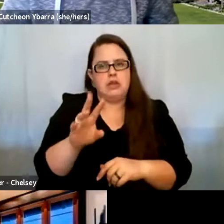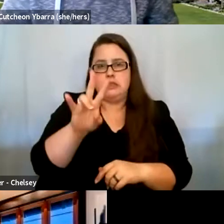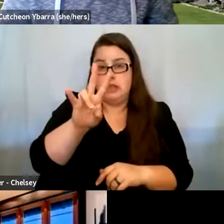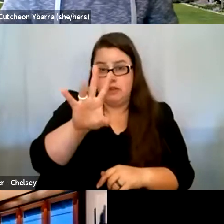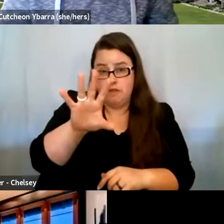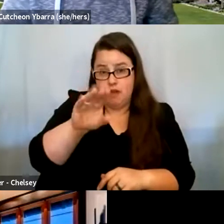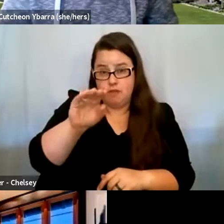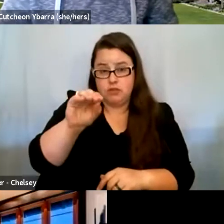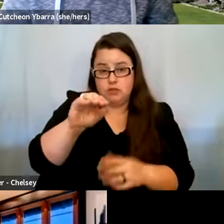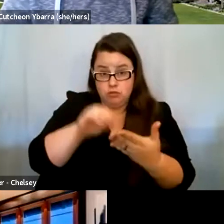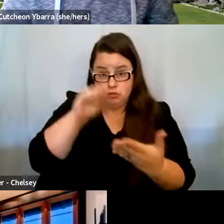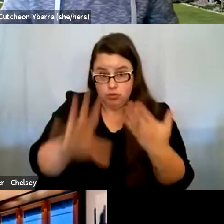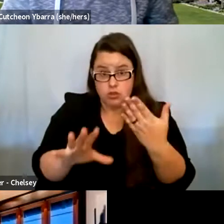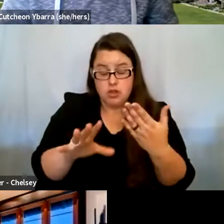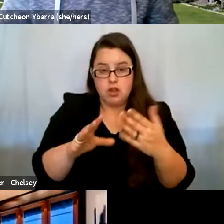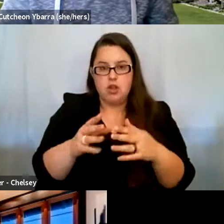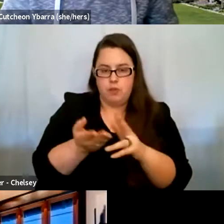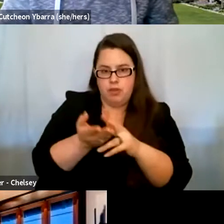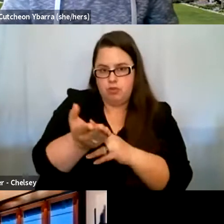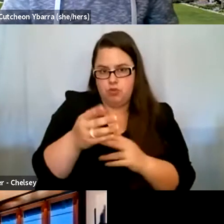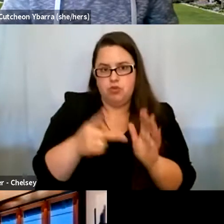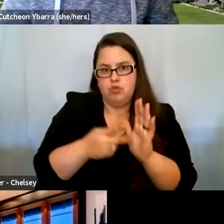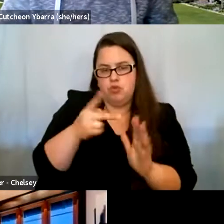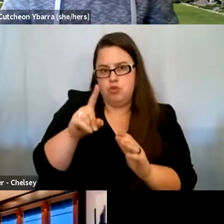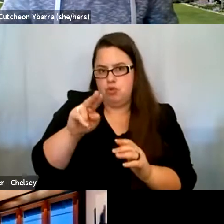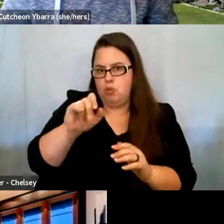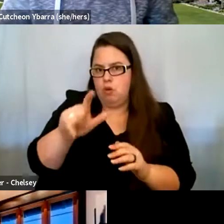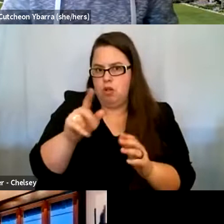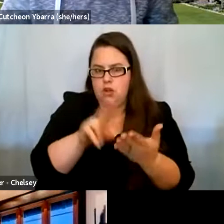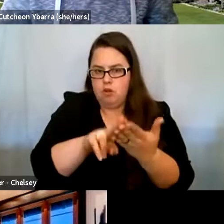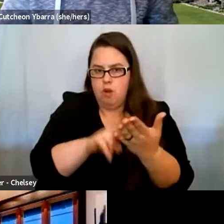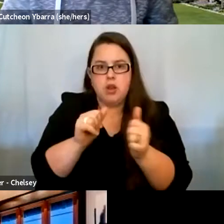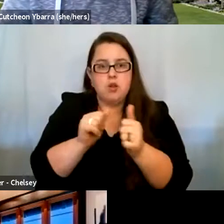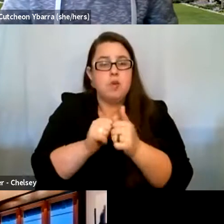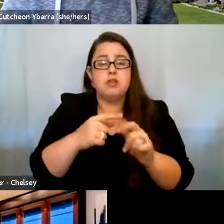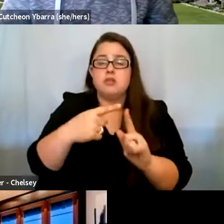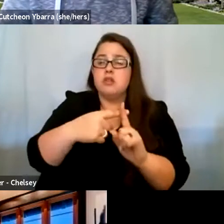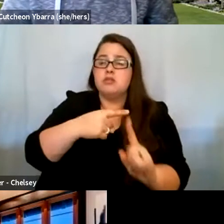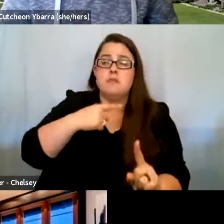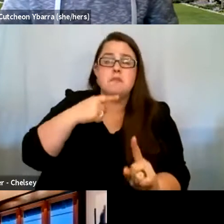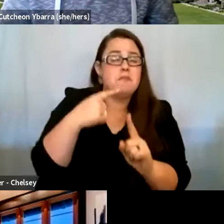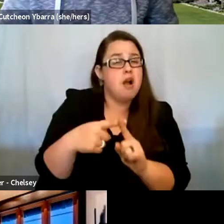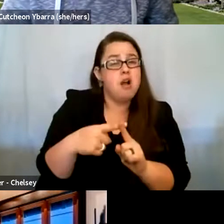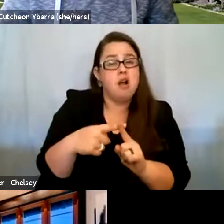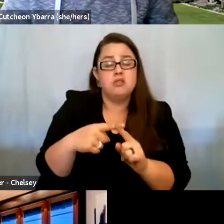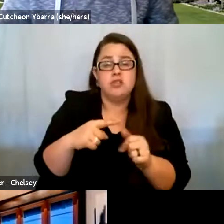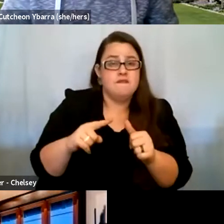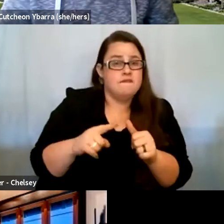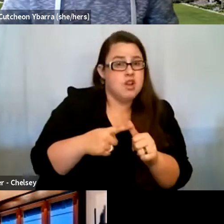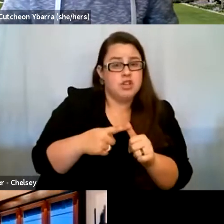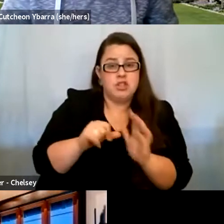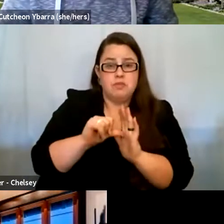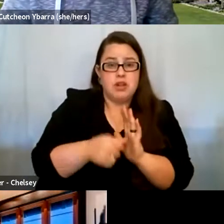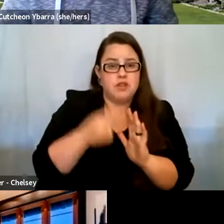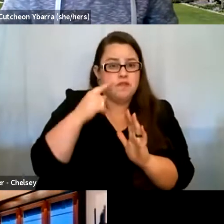students now that have gone through dual enrollment with such a positive, uh, first impression of post